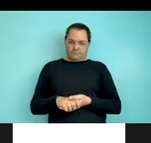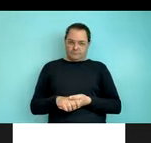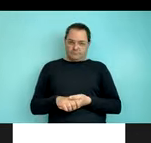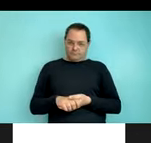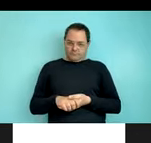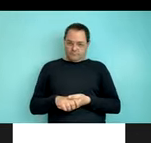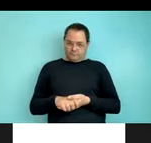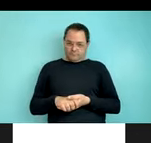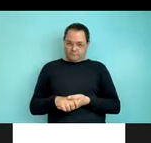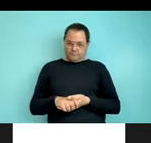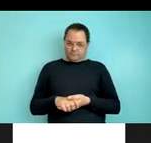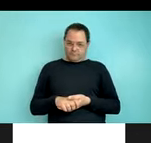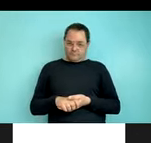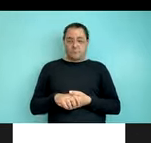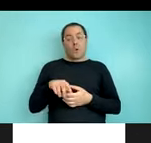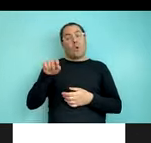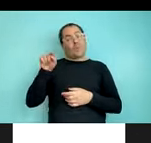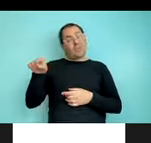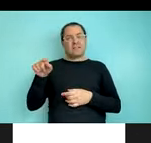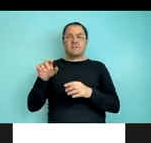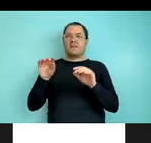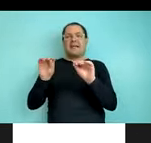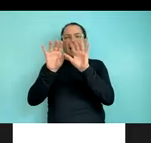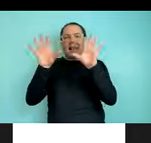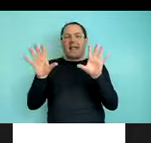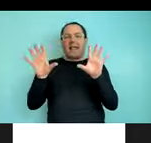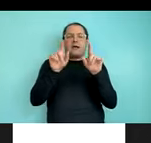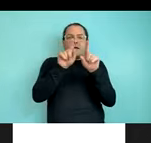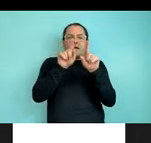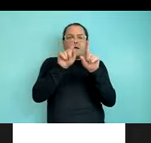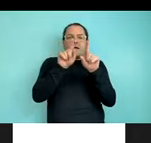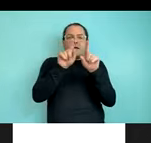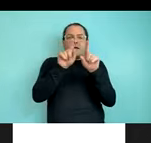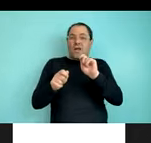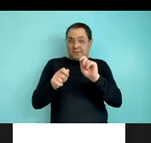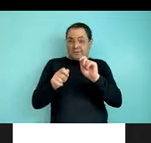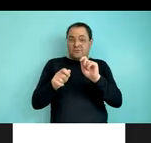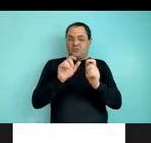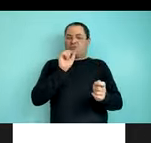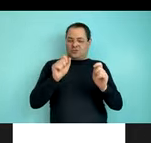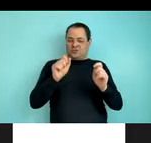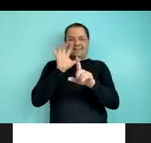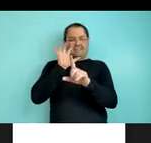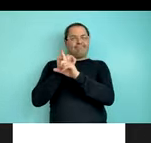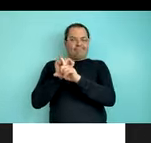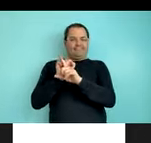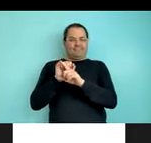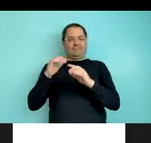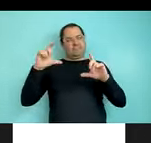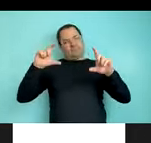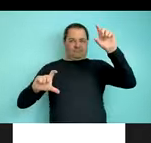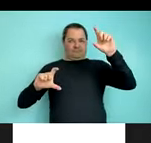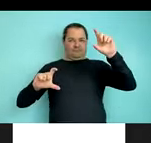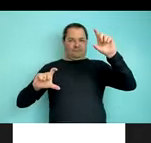when we use that, this more direct metric of regularization, like entropy change, we find that they are, in fact, the coral folks are